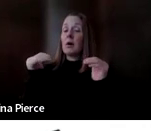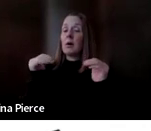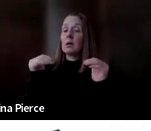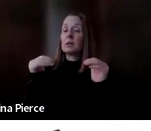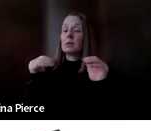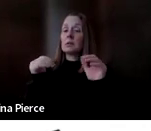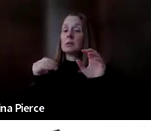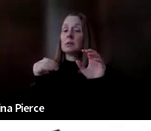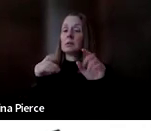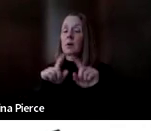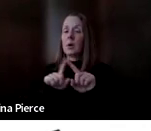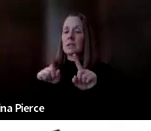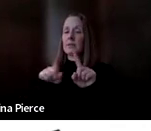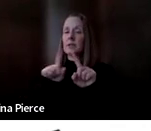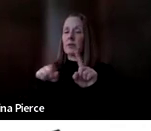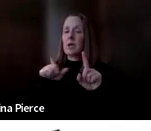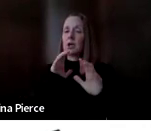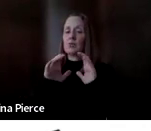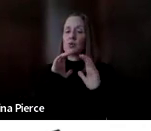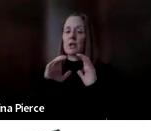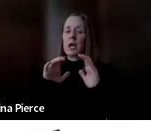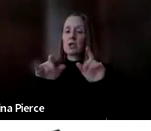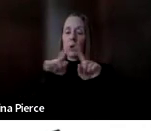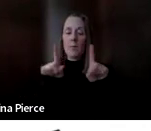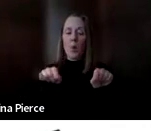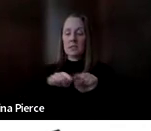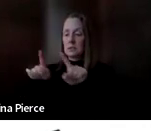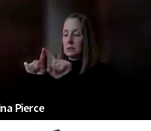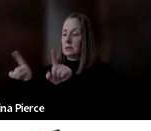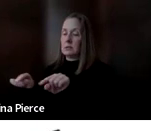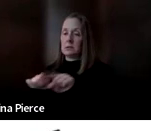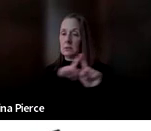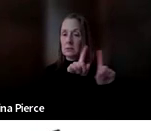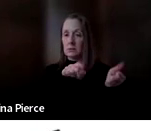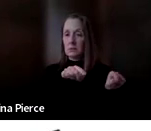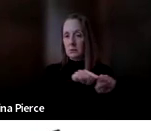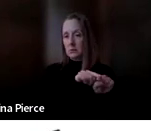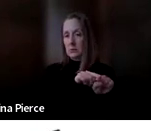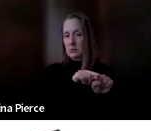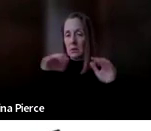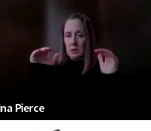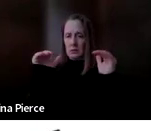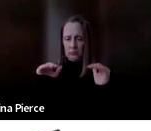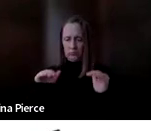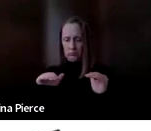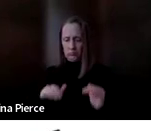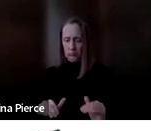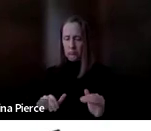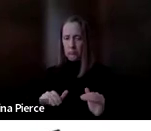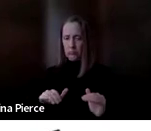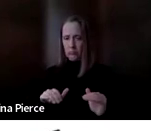of a few different communication boards with varying grid sizes as well. And then below that in the bottom right hand